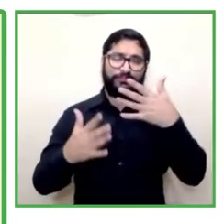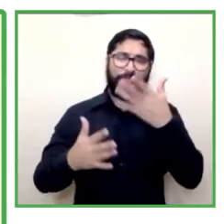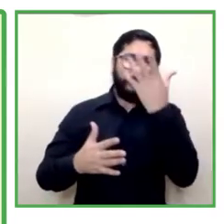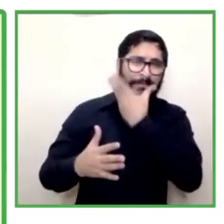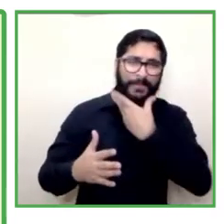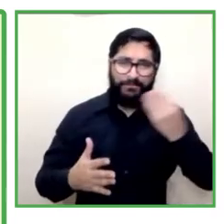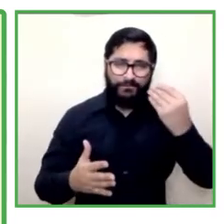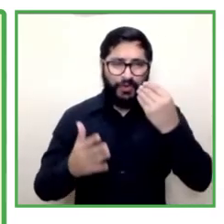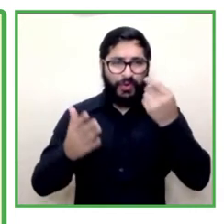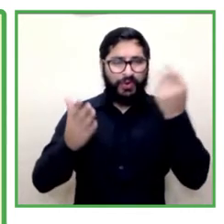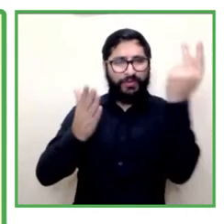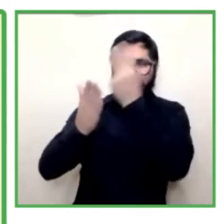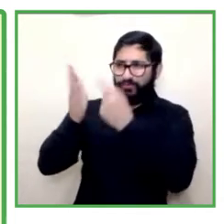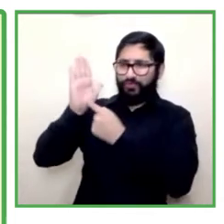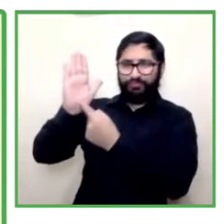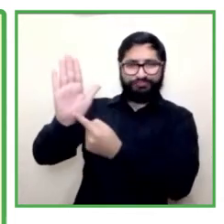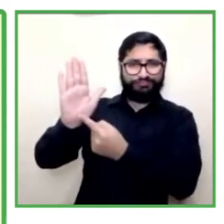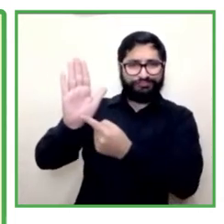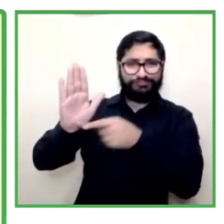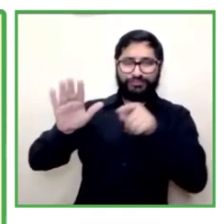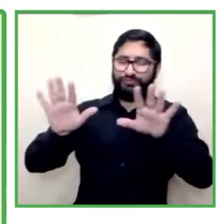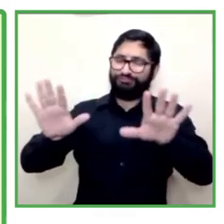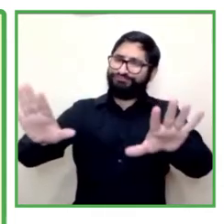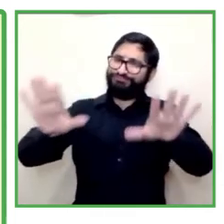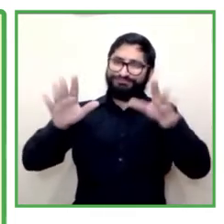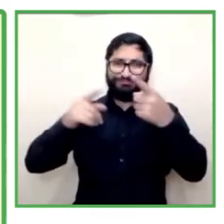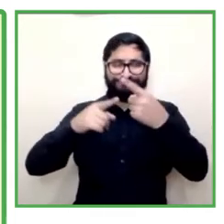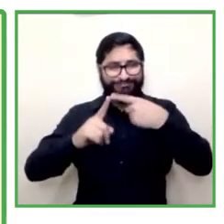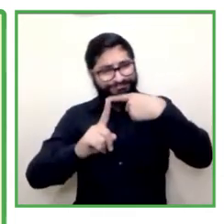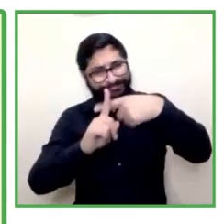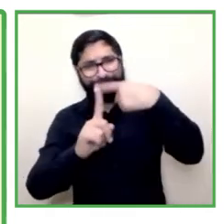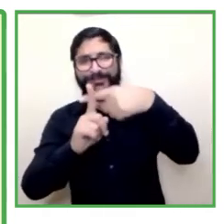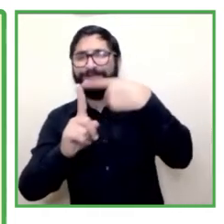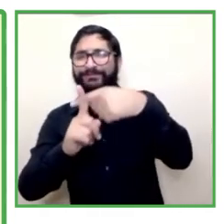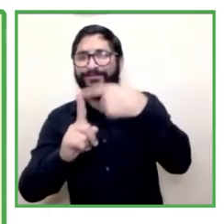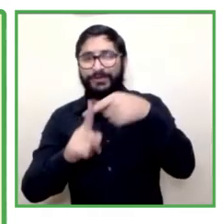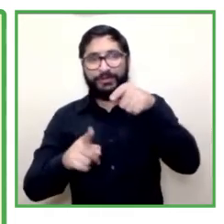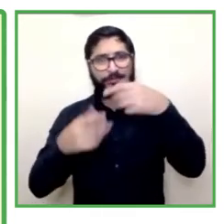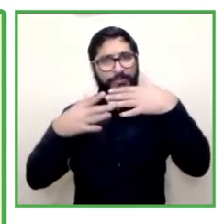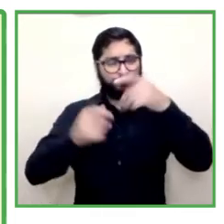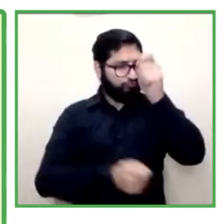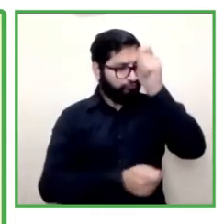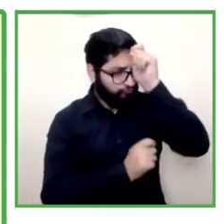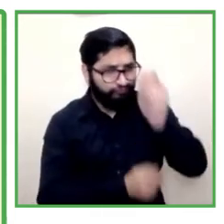leave a cartoon of a very amazing woman